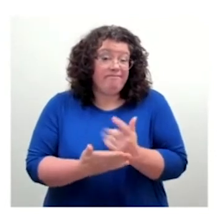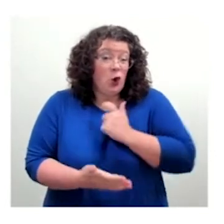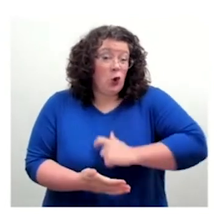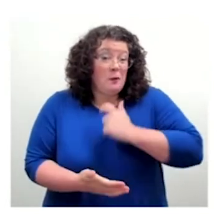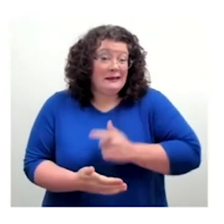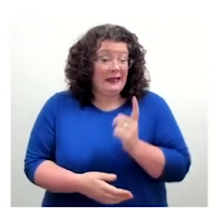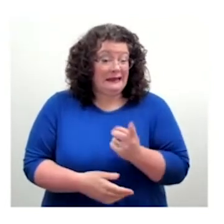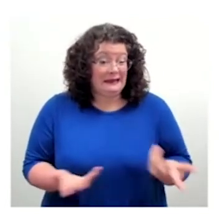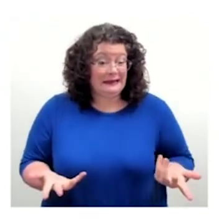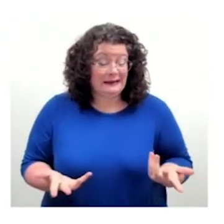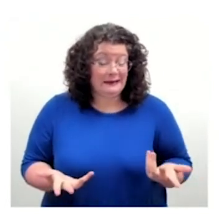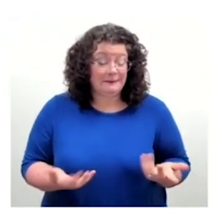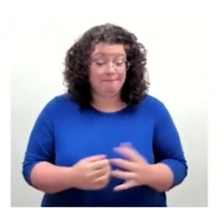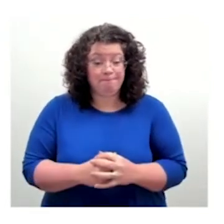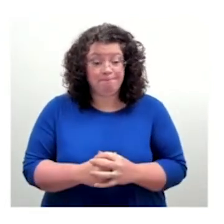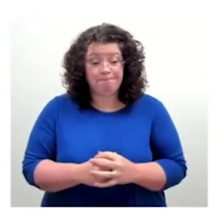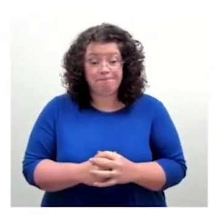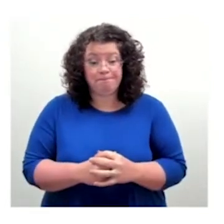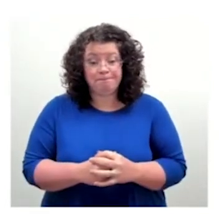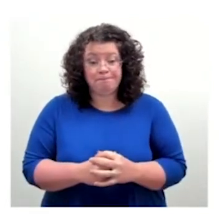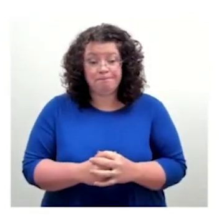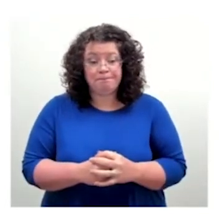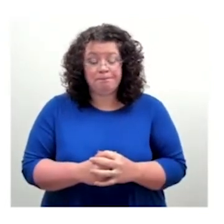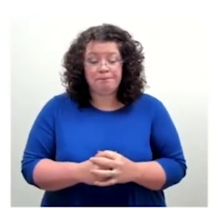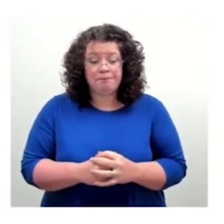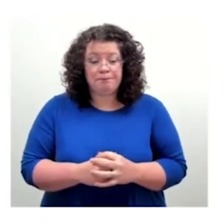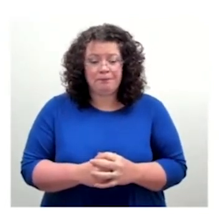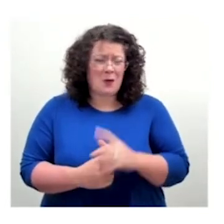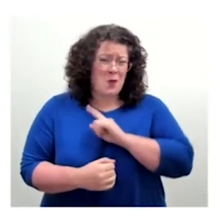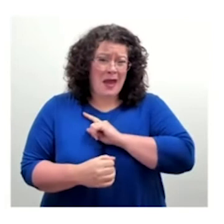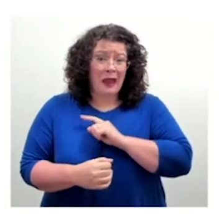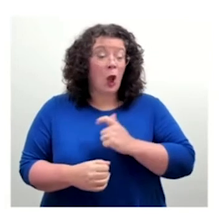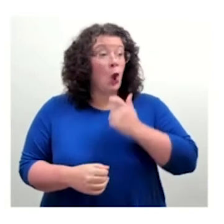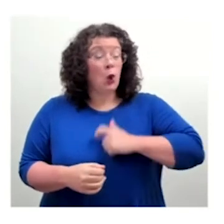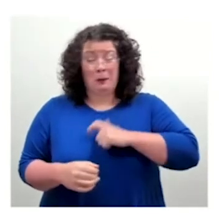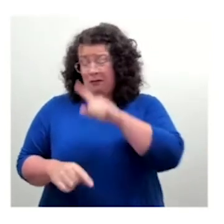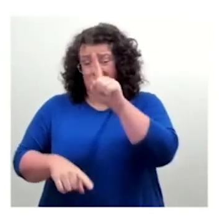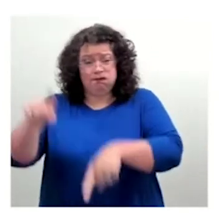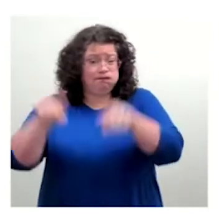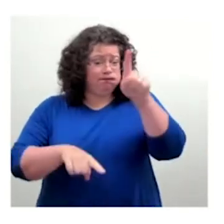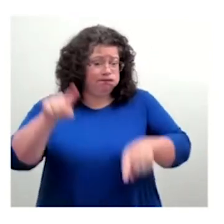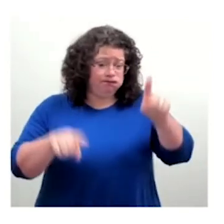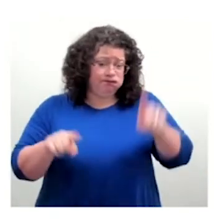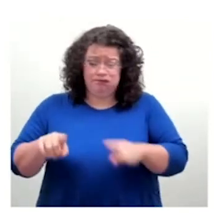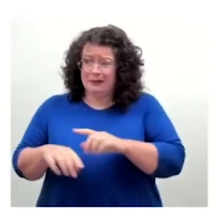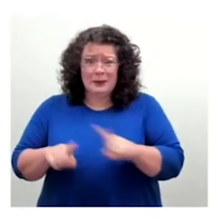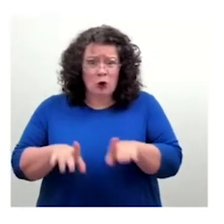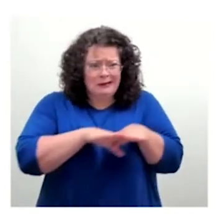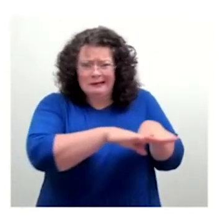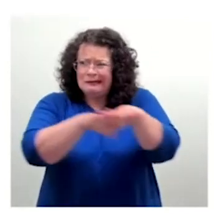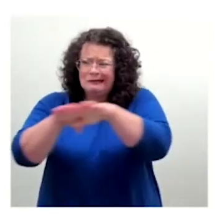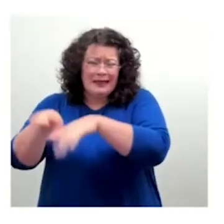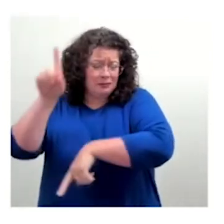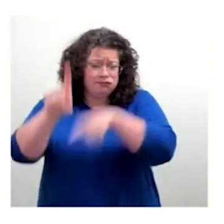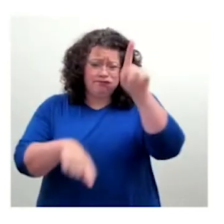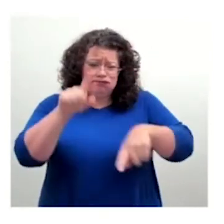human being and thing that we're trying to use and in context that we're trying to use it. But it's trying to understand is that, you know, how impactful it is.